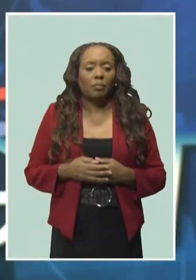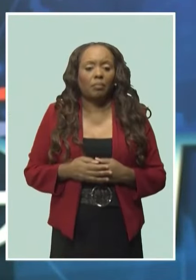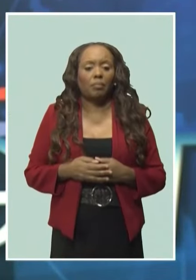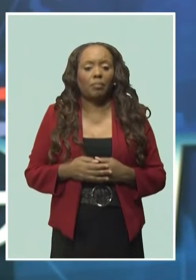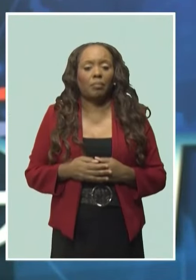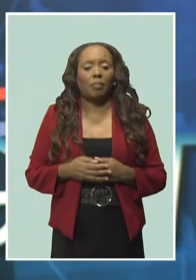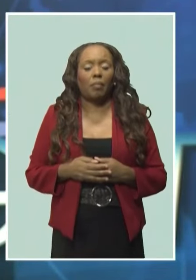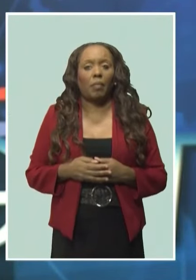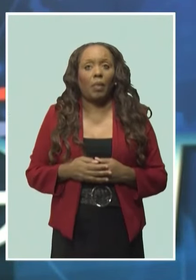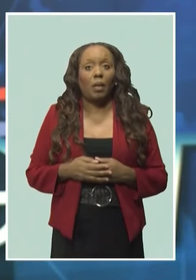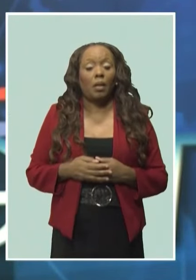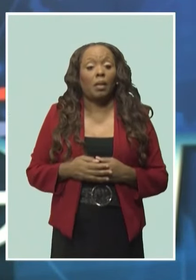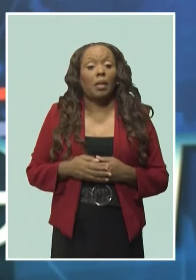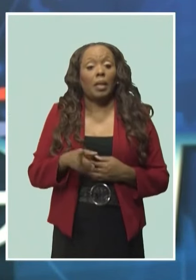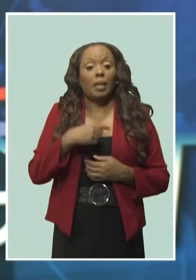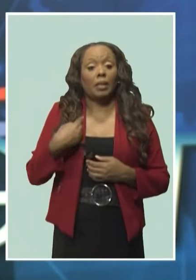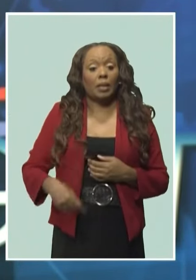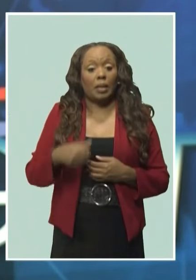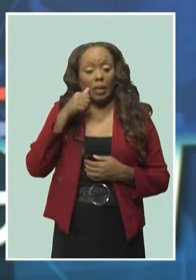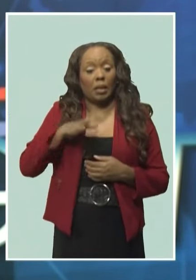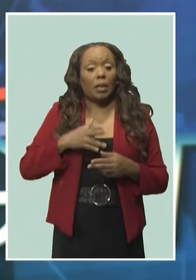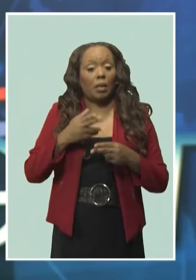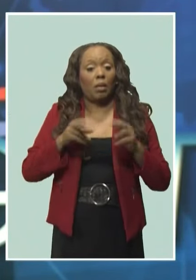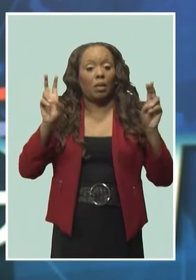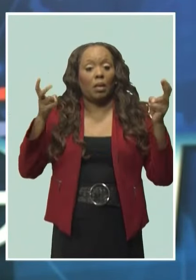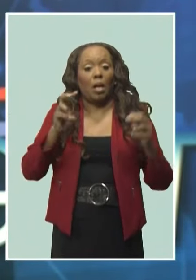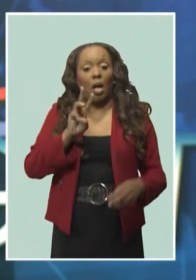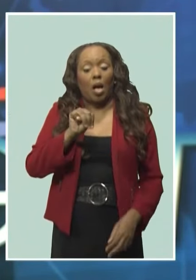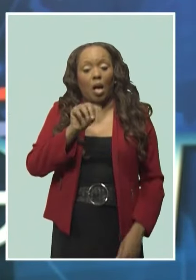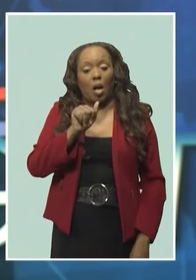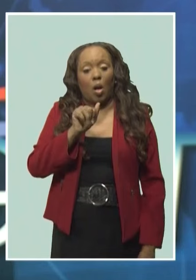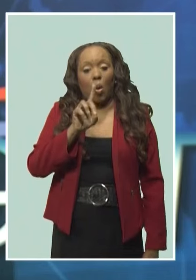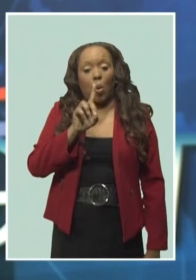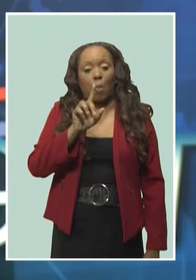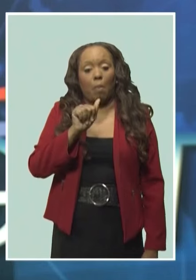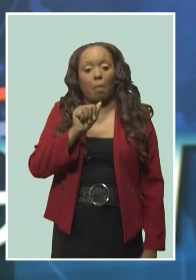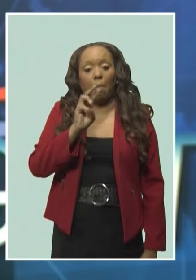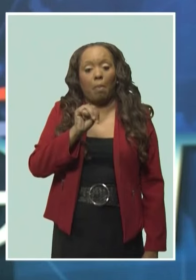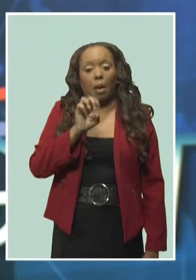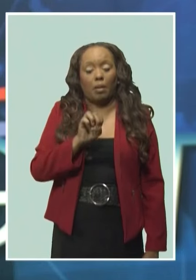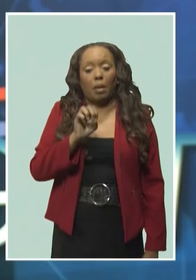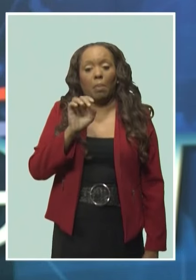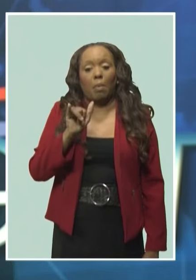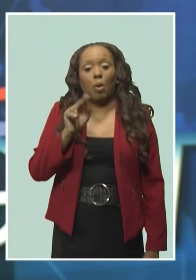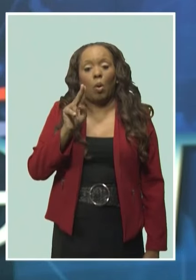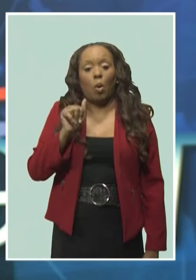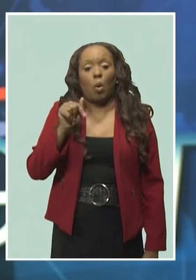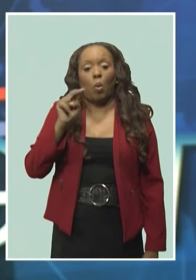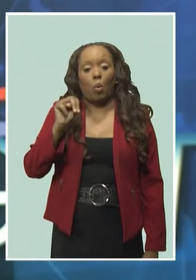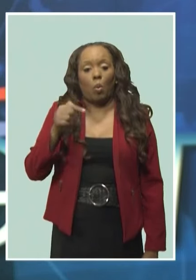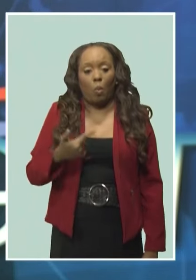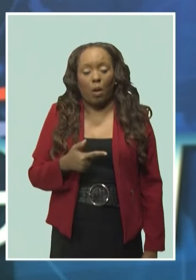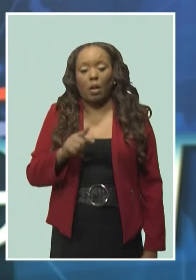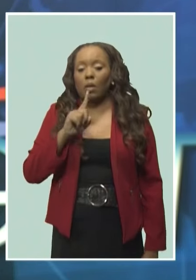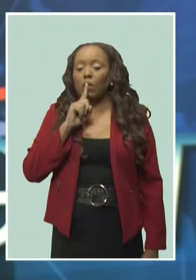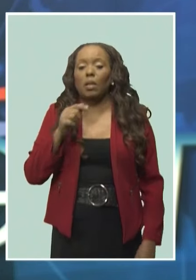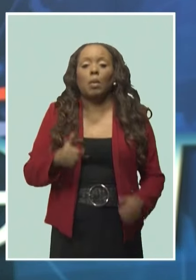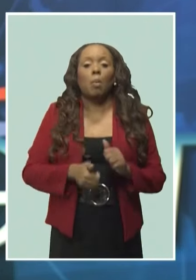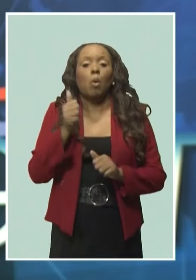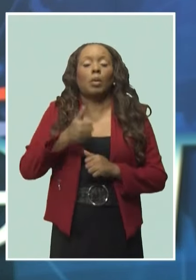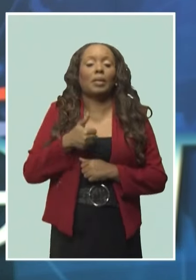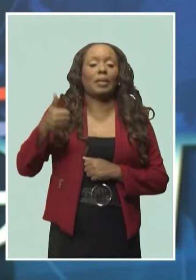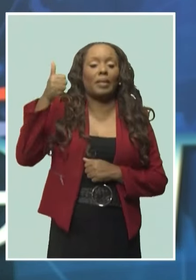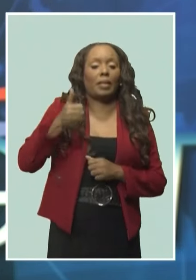is the most senior member of the Chinese government to visit the island since State Councilor Wu Yi in 2003.